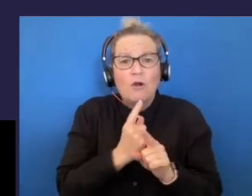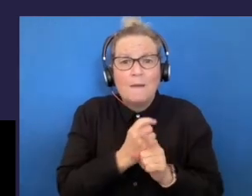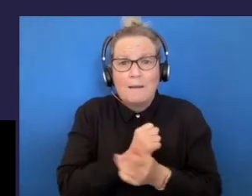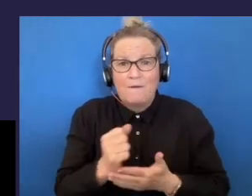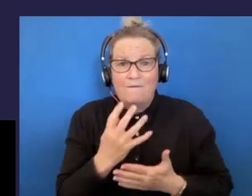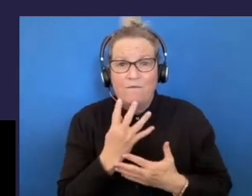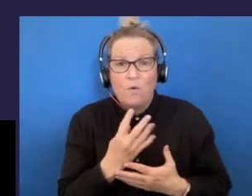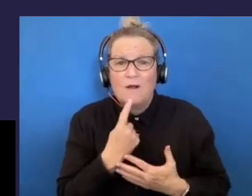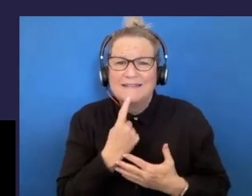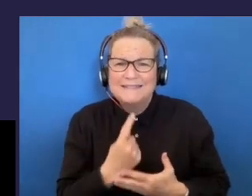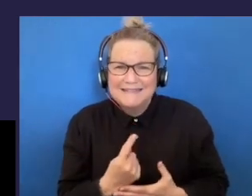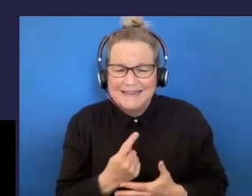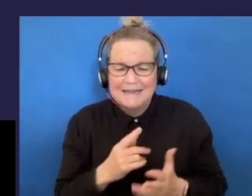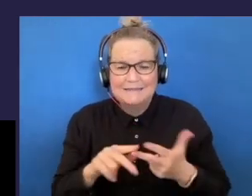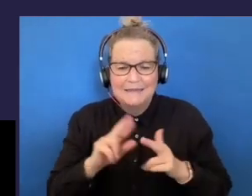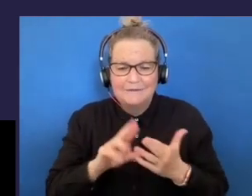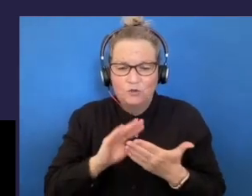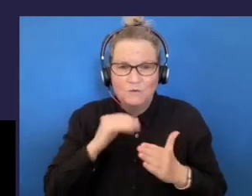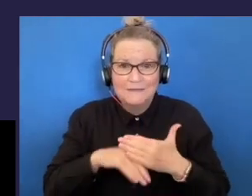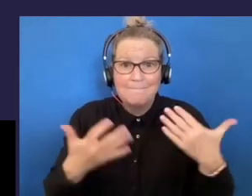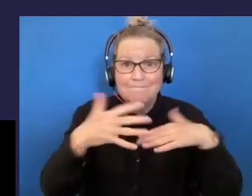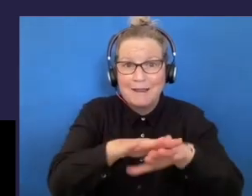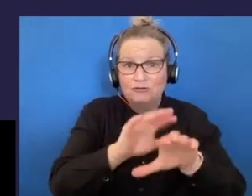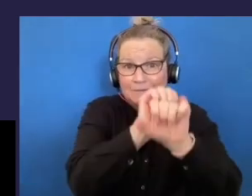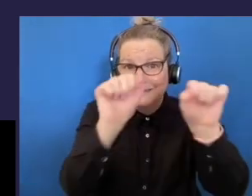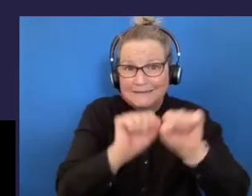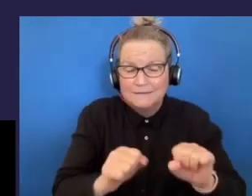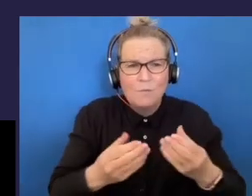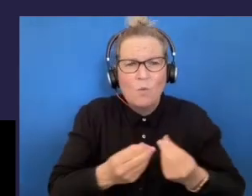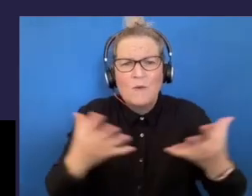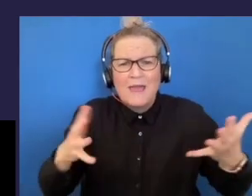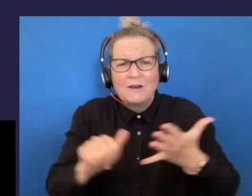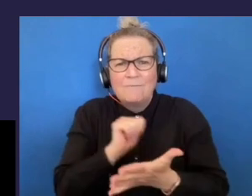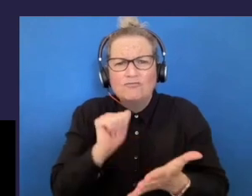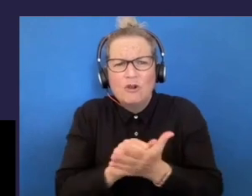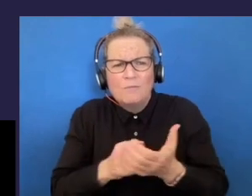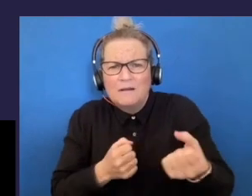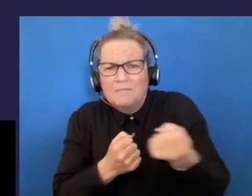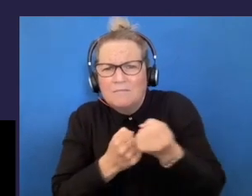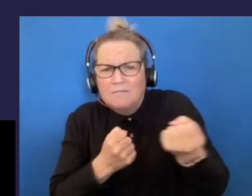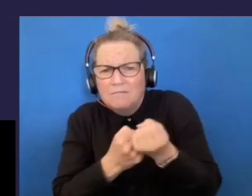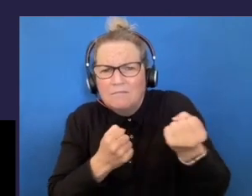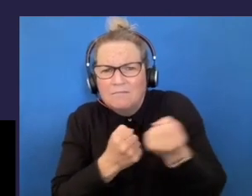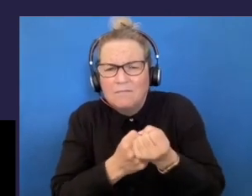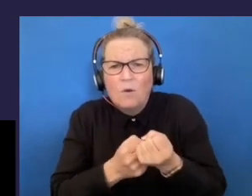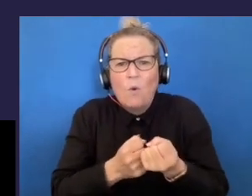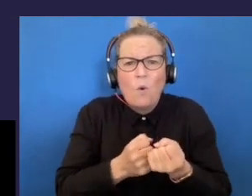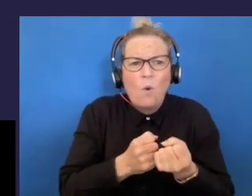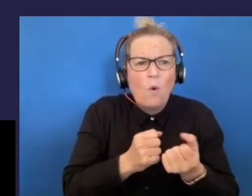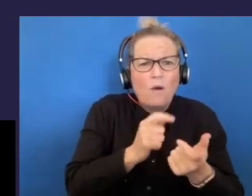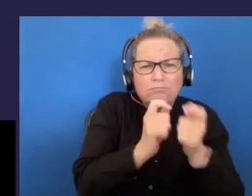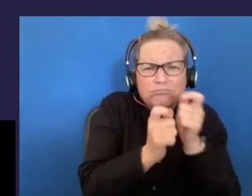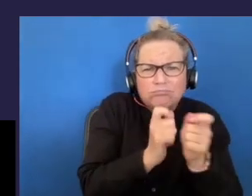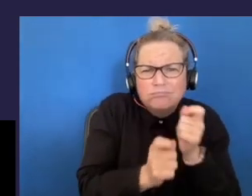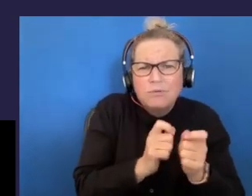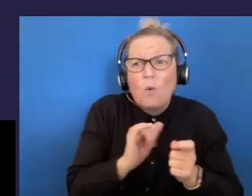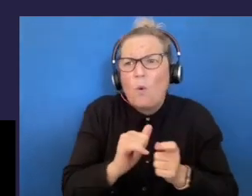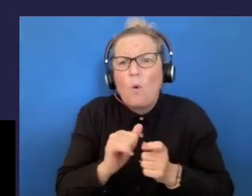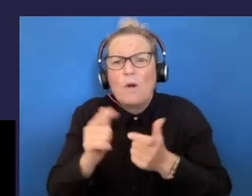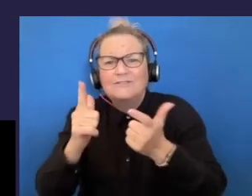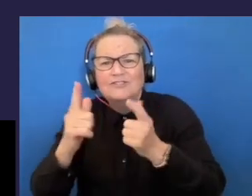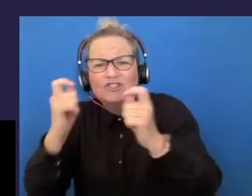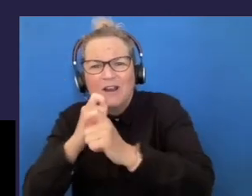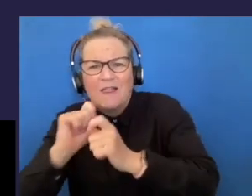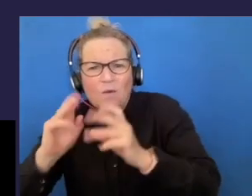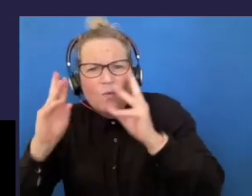students in the current mainstream system, without appropriate transformation to content, teaching methods, approaches, structures and